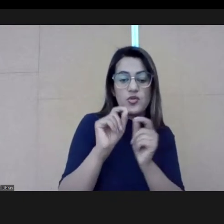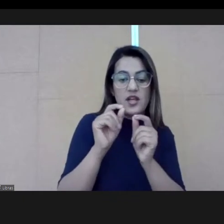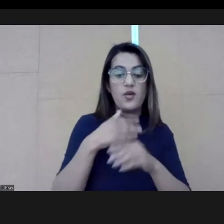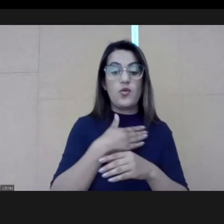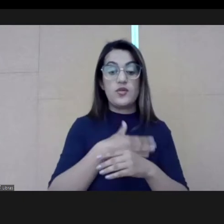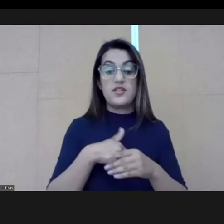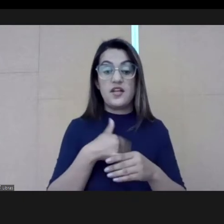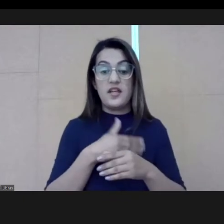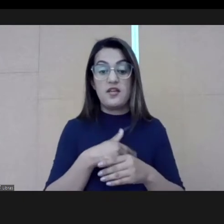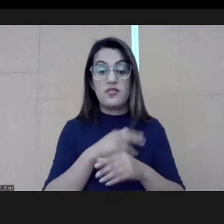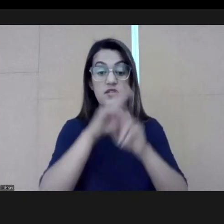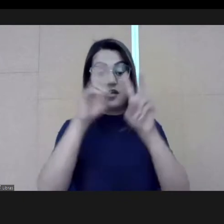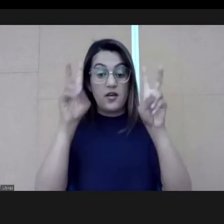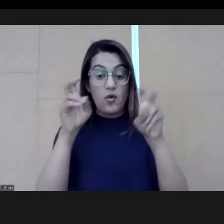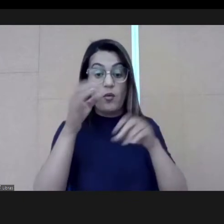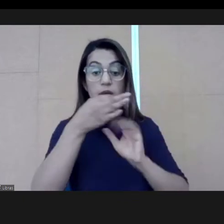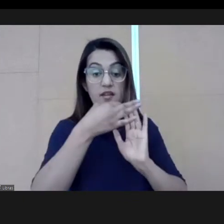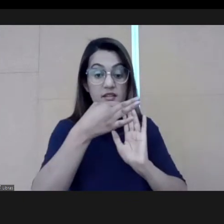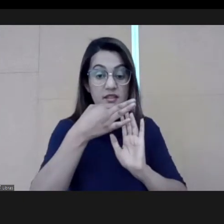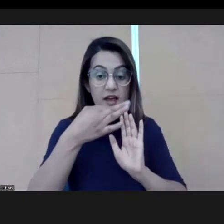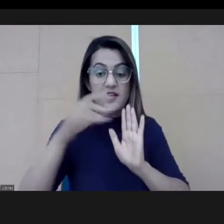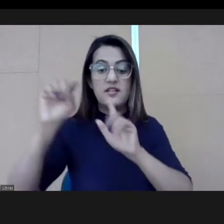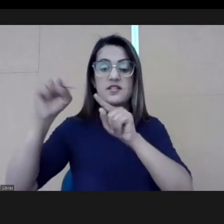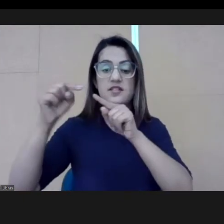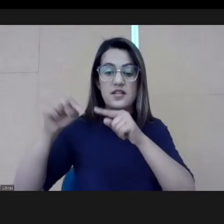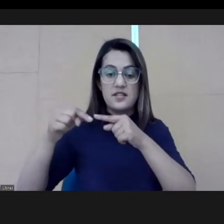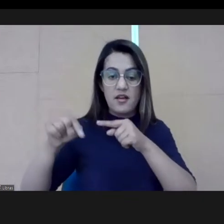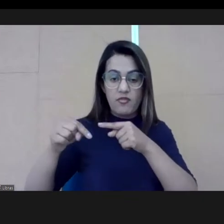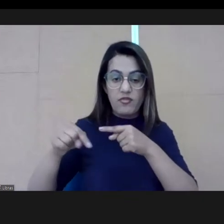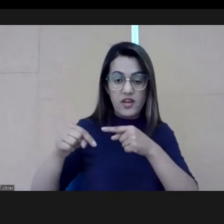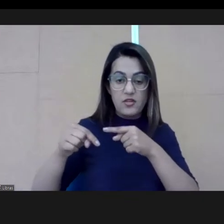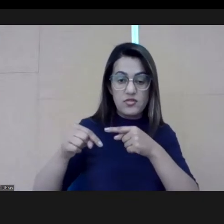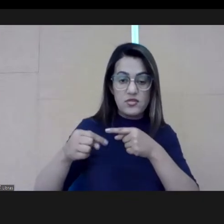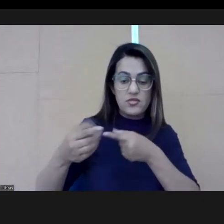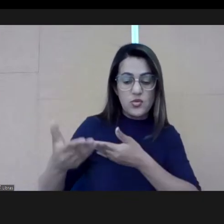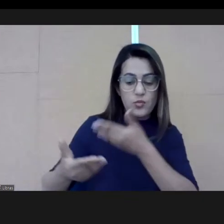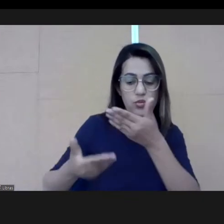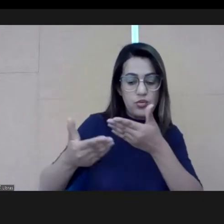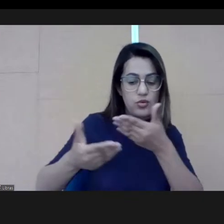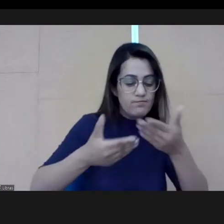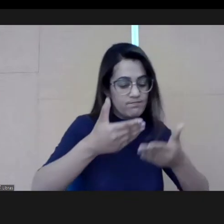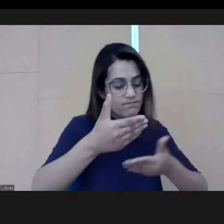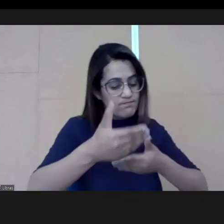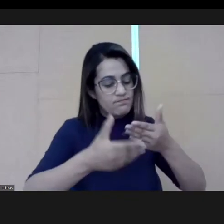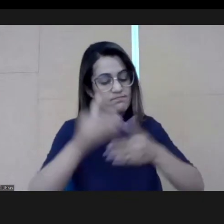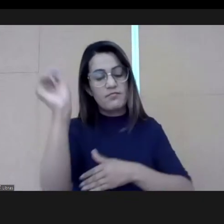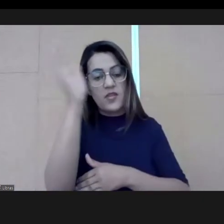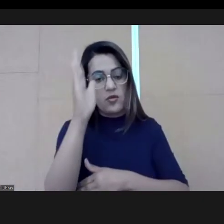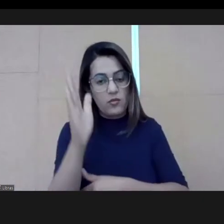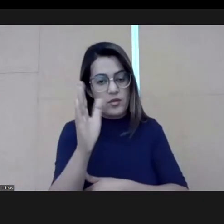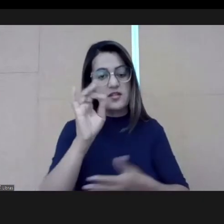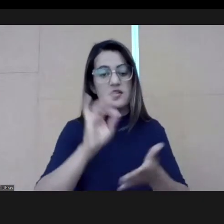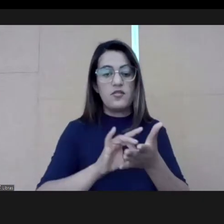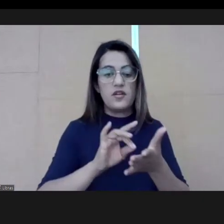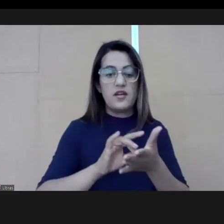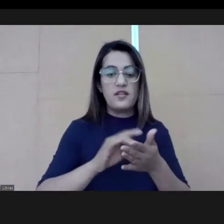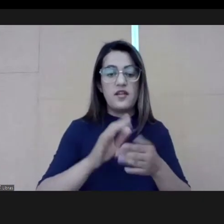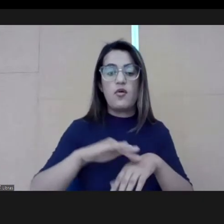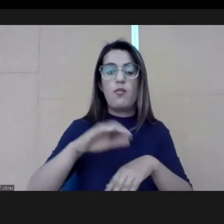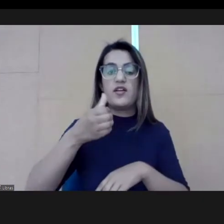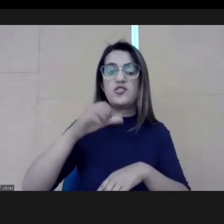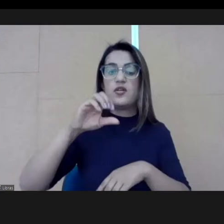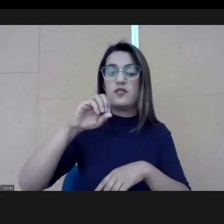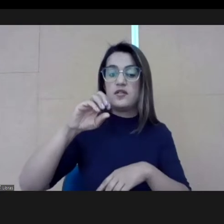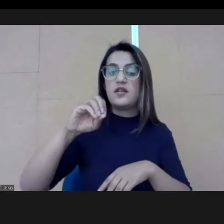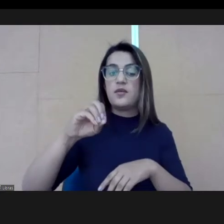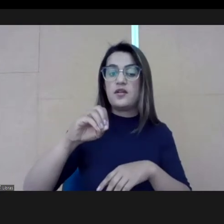have here in Brazil, sometimes they are like beginners, they are initial. So I'd like to hear from you a little bit how can